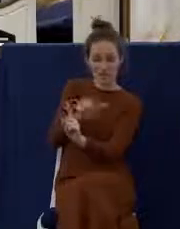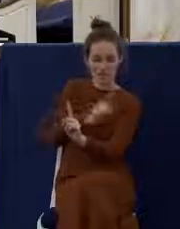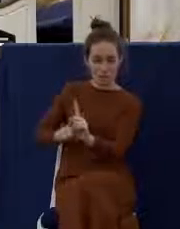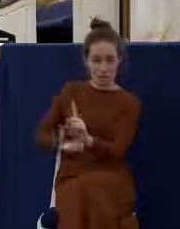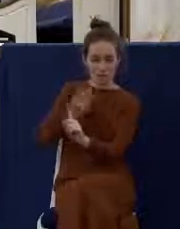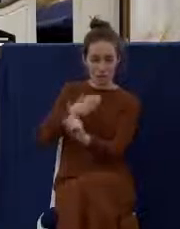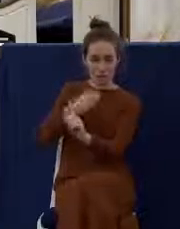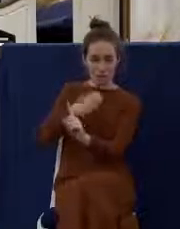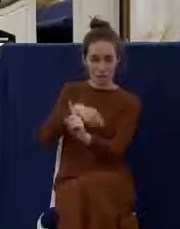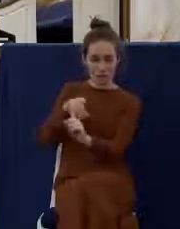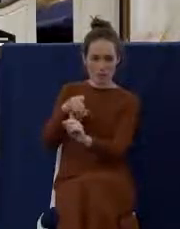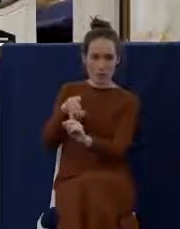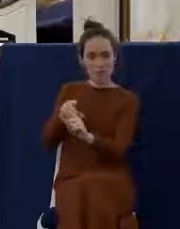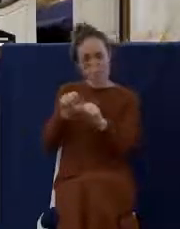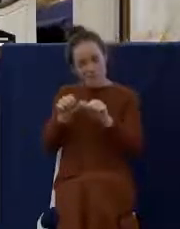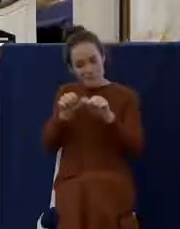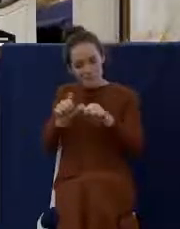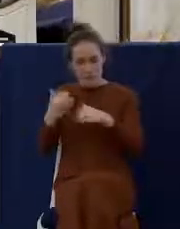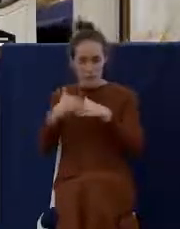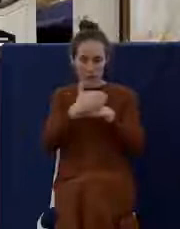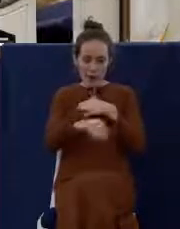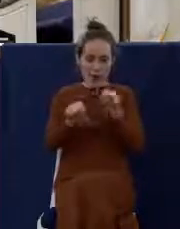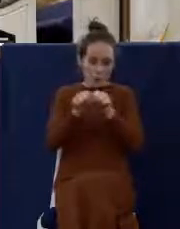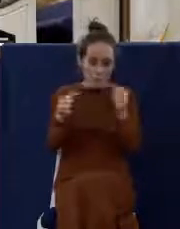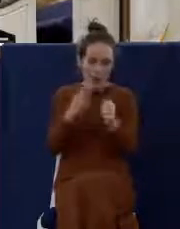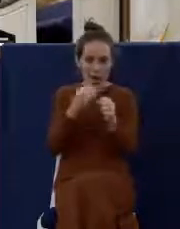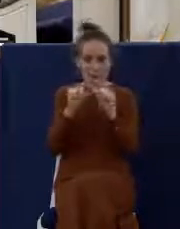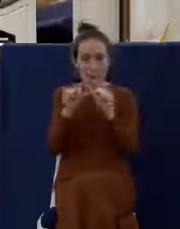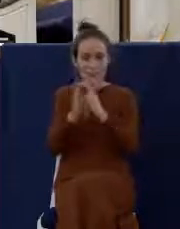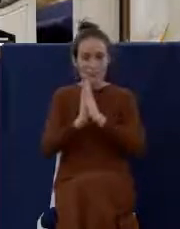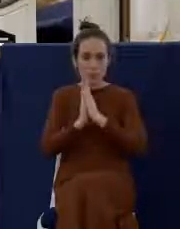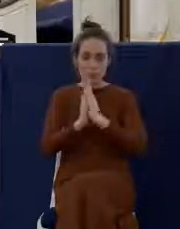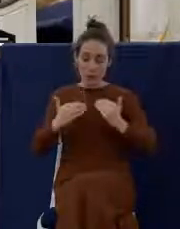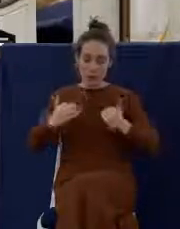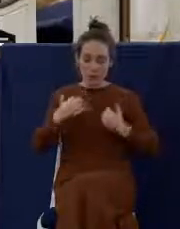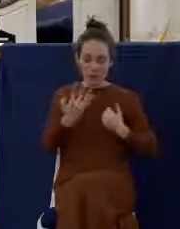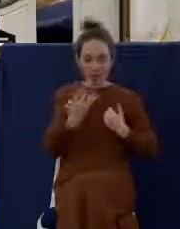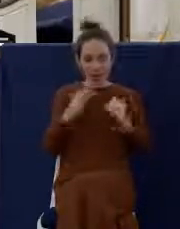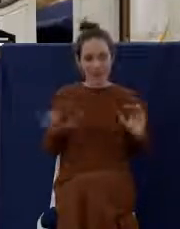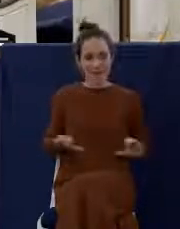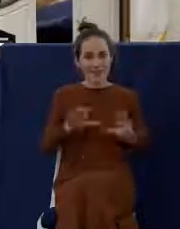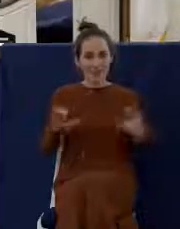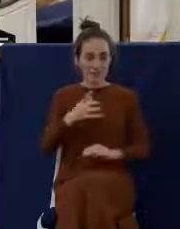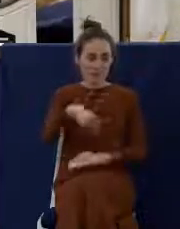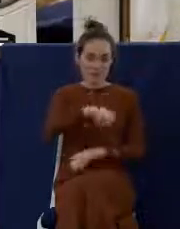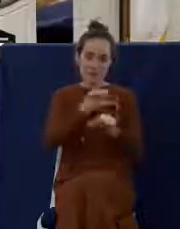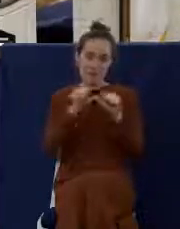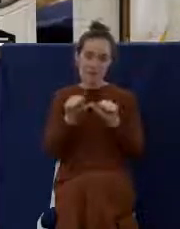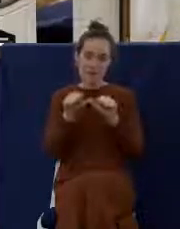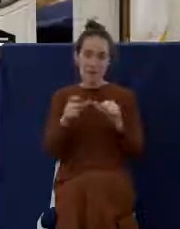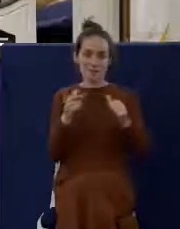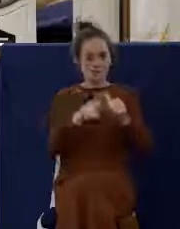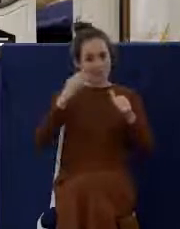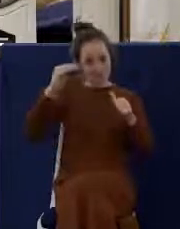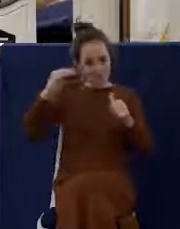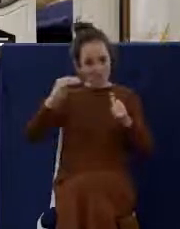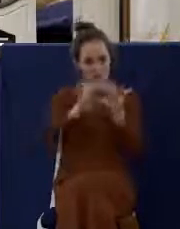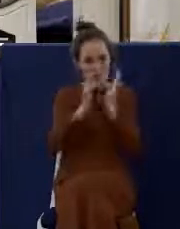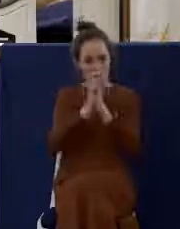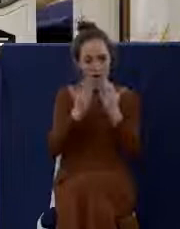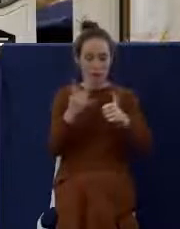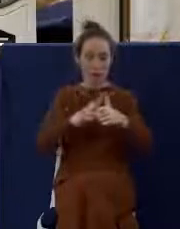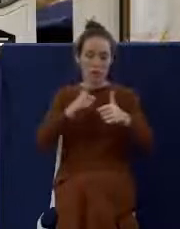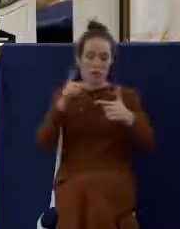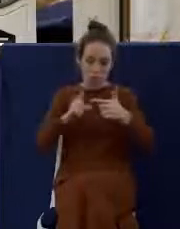continued in the breaking of bread and in prayer. So there were four activities that they constantly did. Teaching of the word of God, fellowshipping